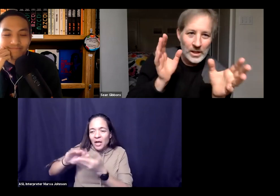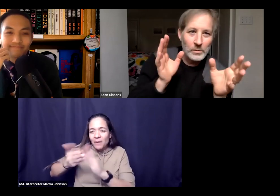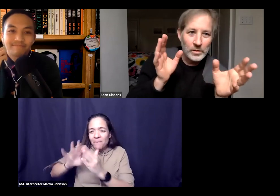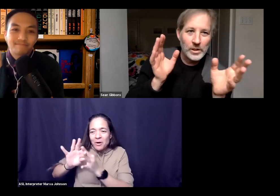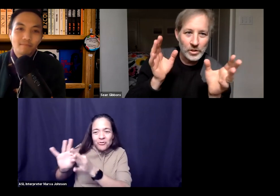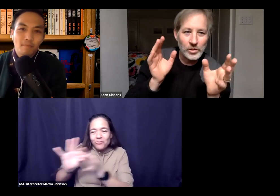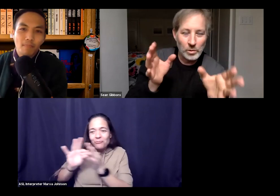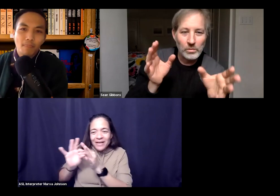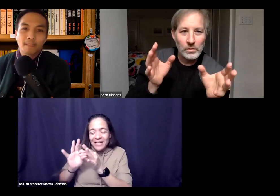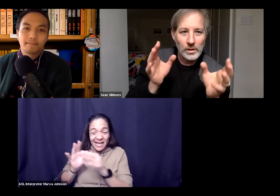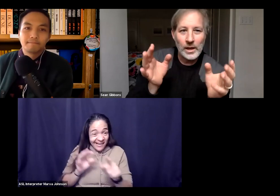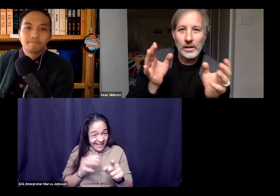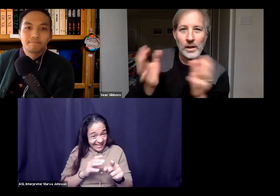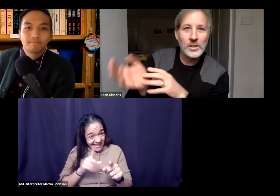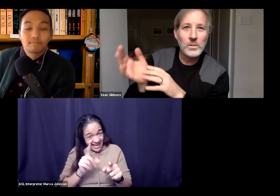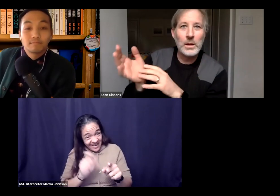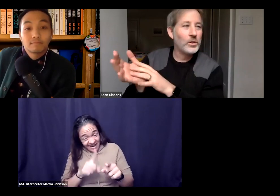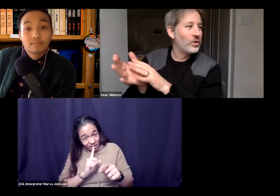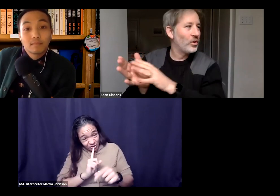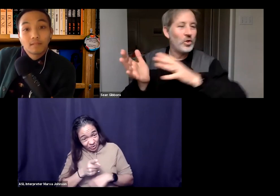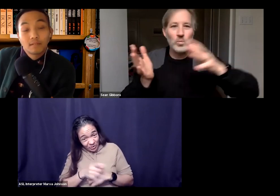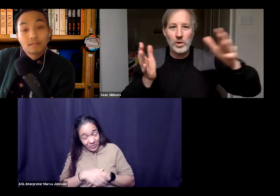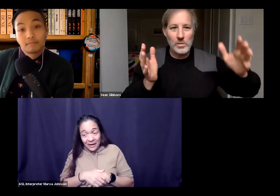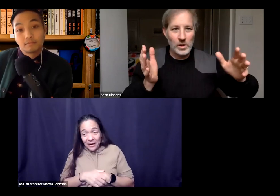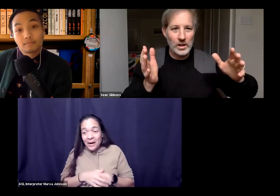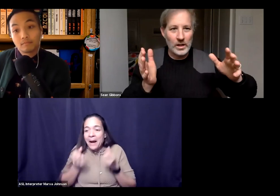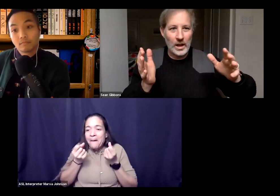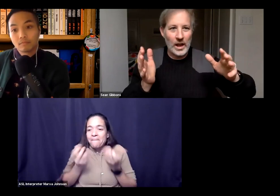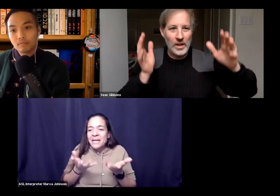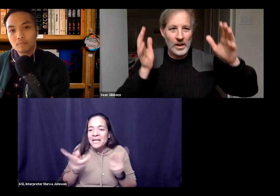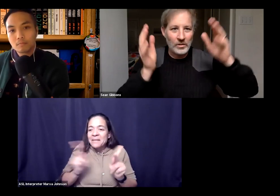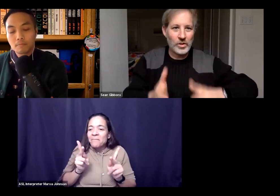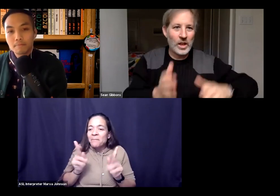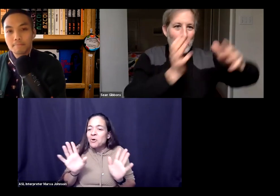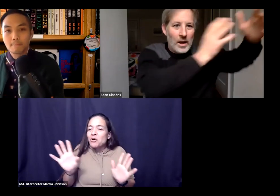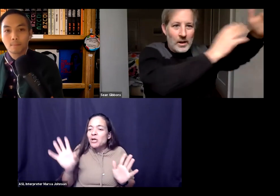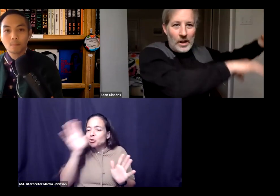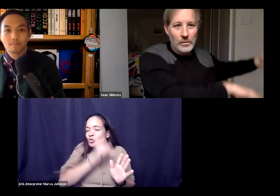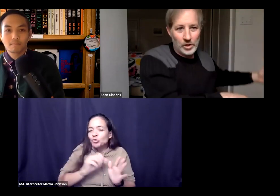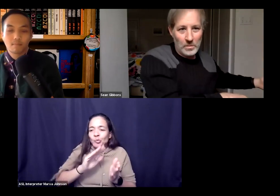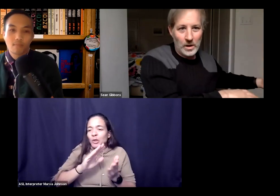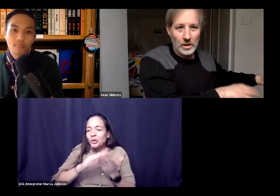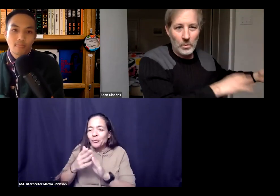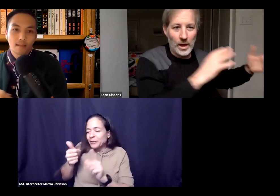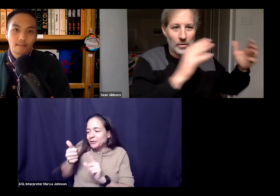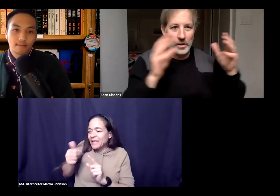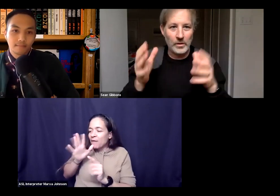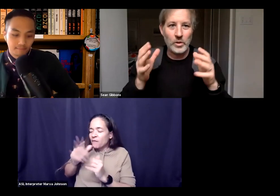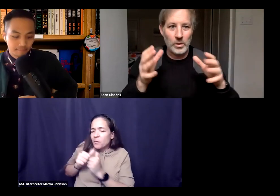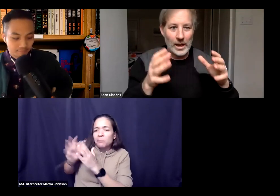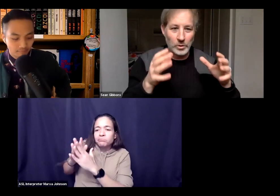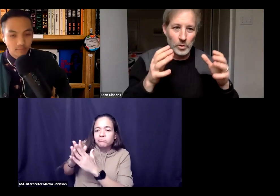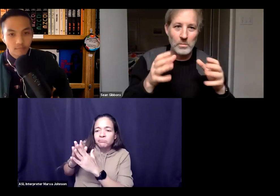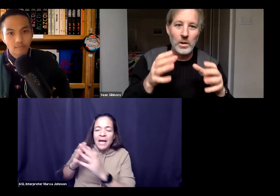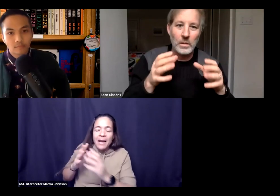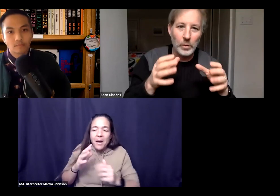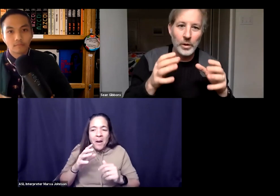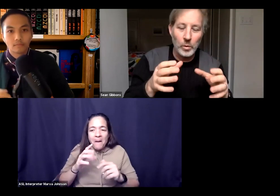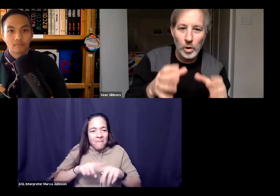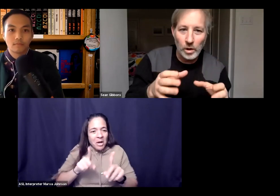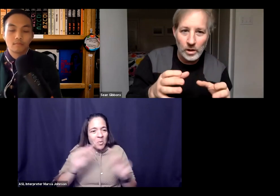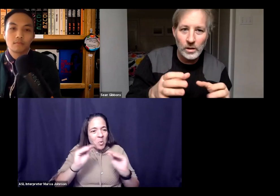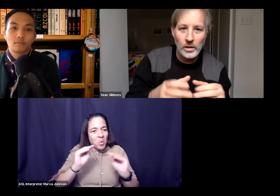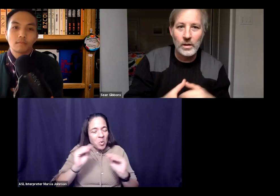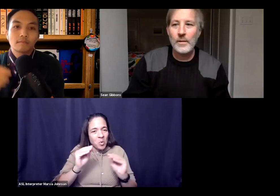that true is that observation true that lots of people just assume community and then think about how to leverage community without the doing the actual community